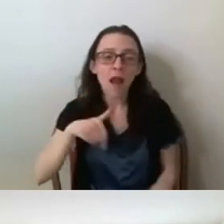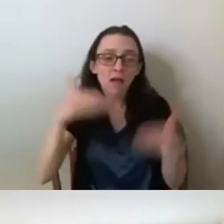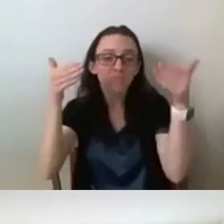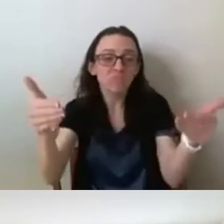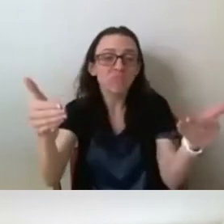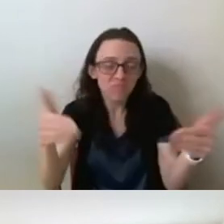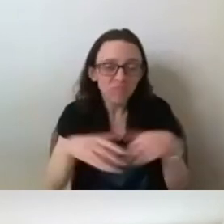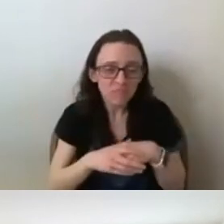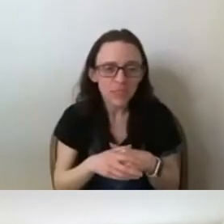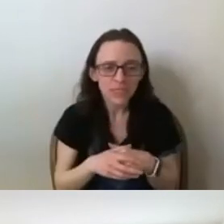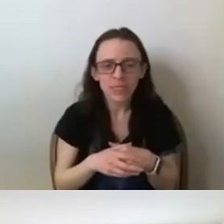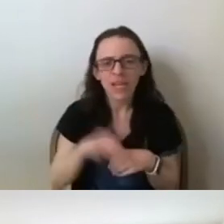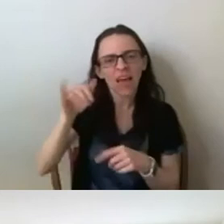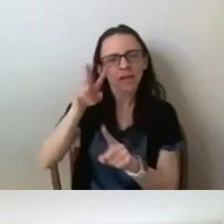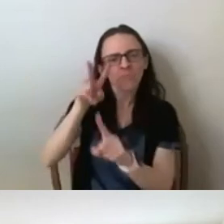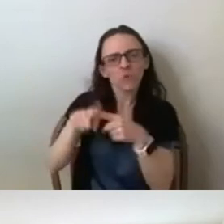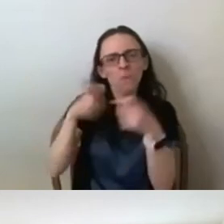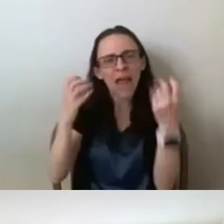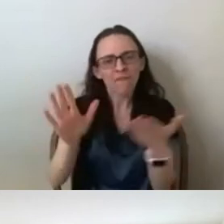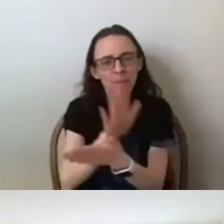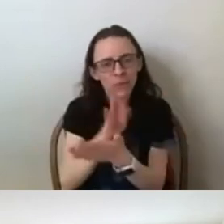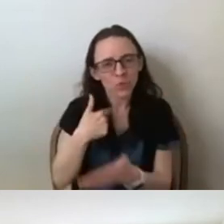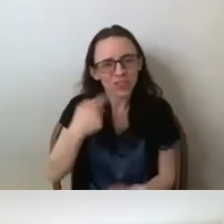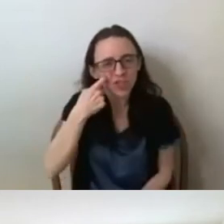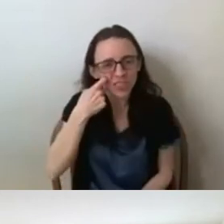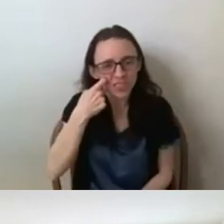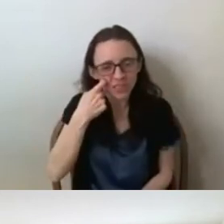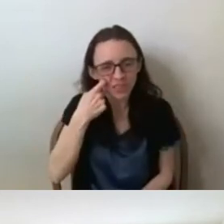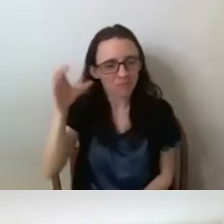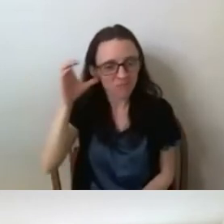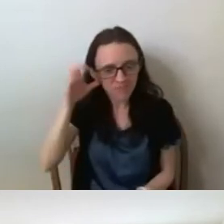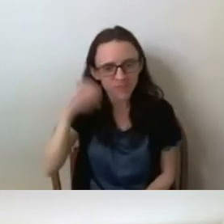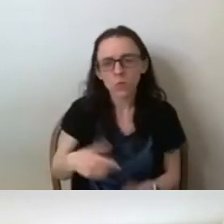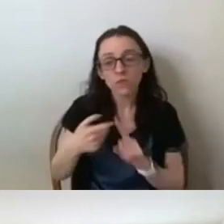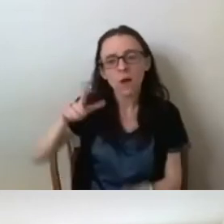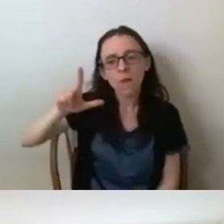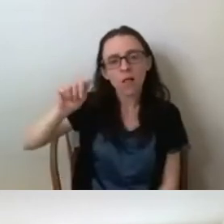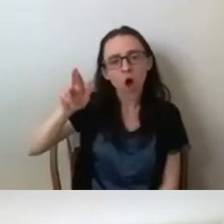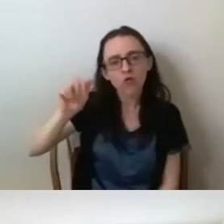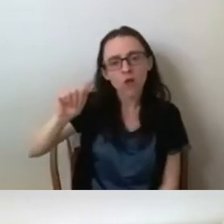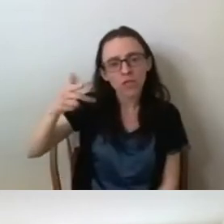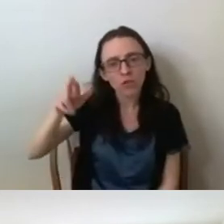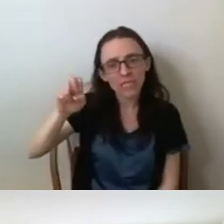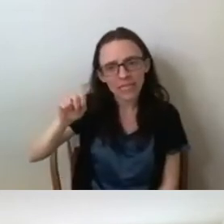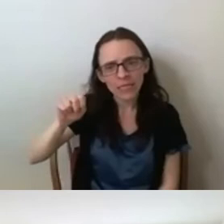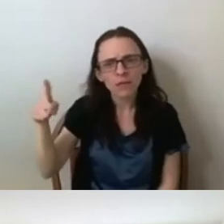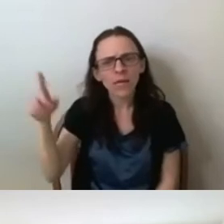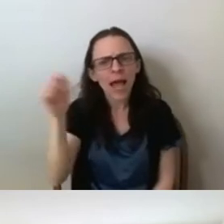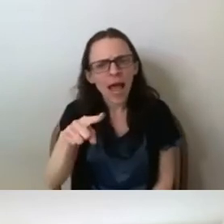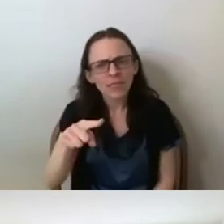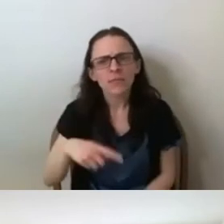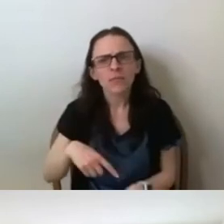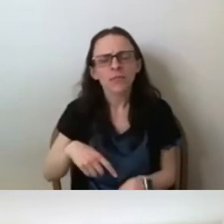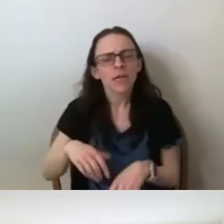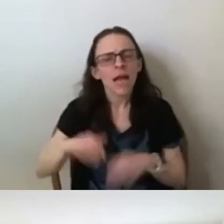the papers that we just heard. So this was from Laura Green and was asking that she was asking about how narratives